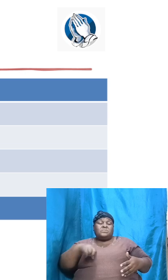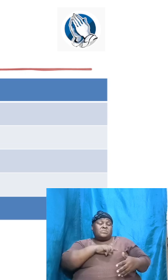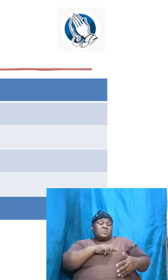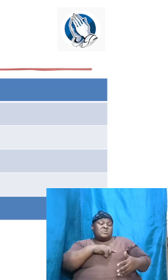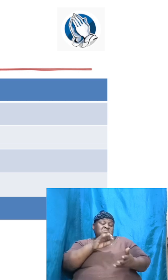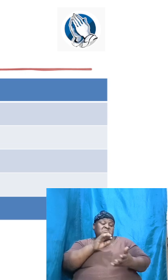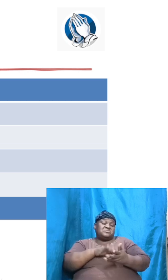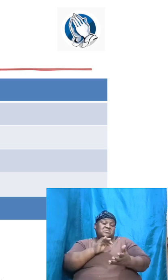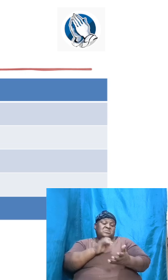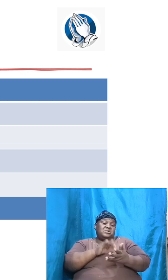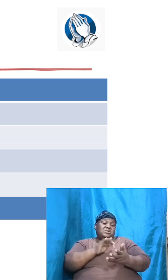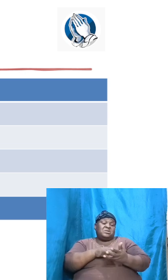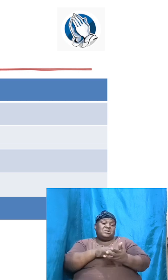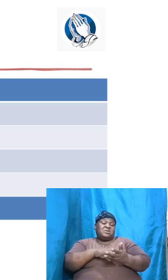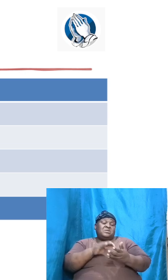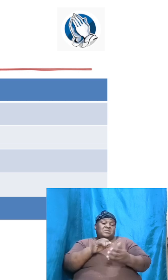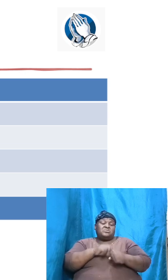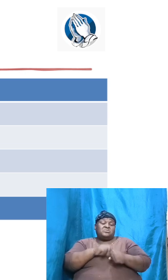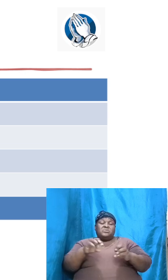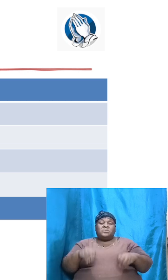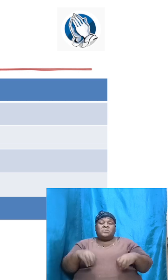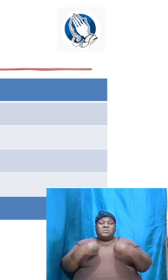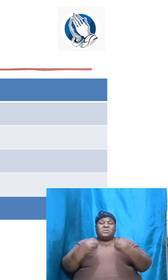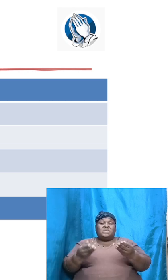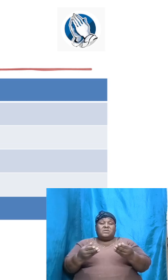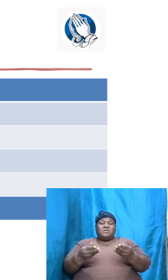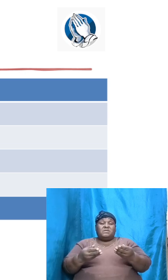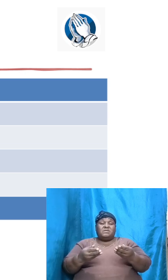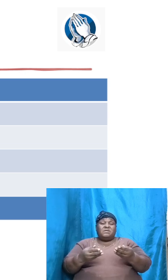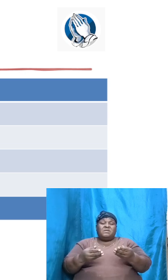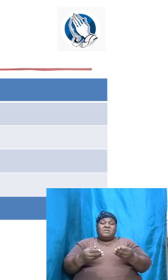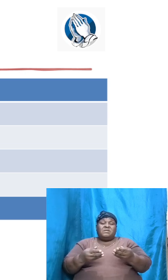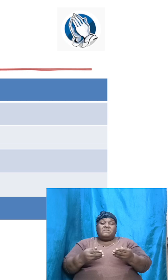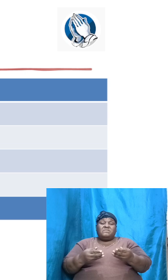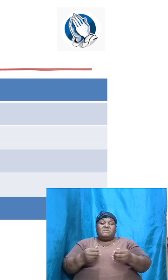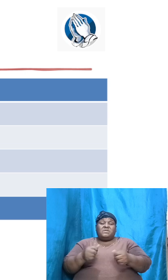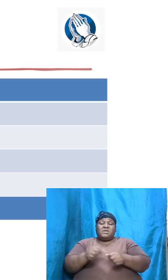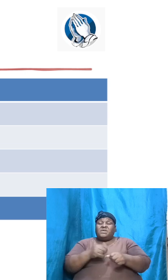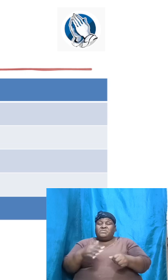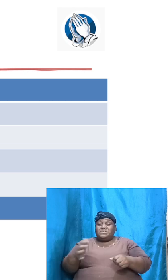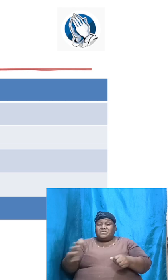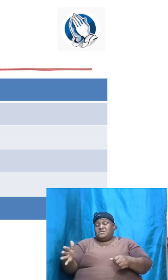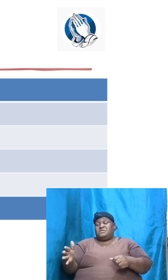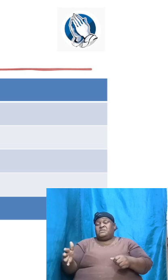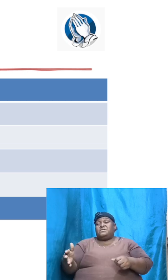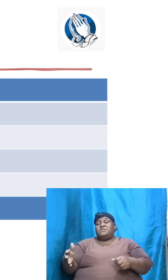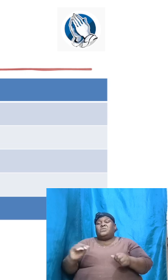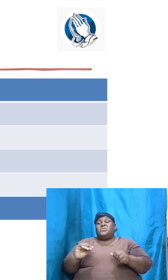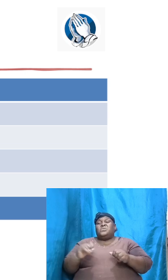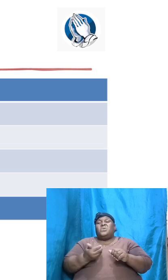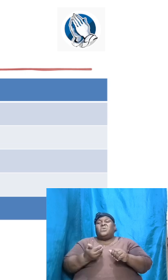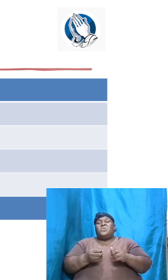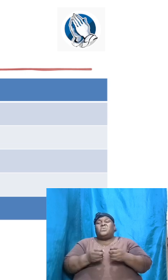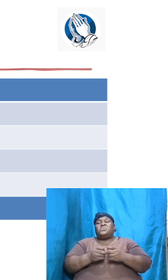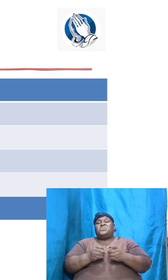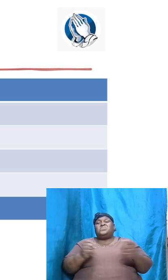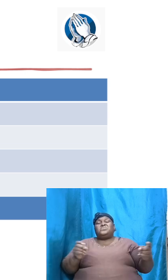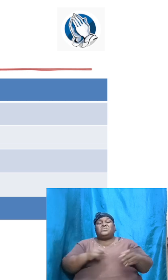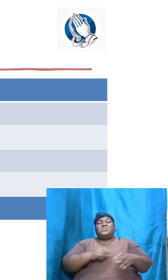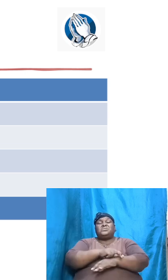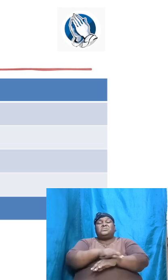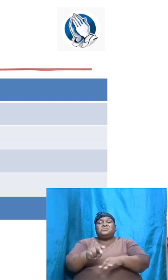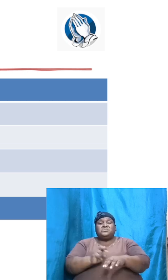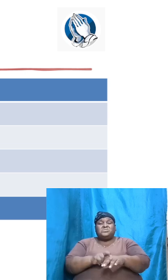so that we can give an overview and drill a little bit into how the different nations